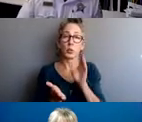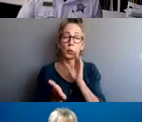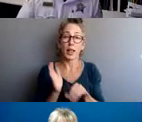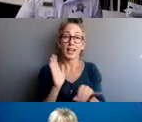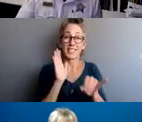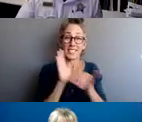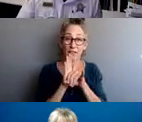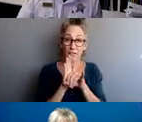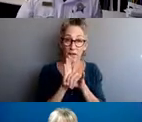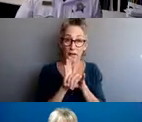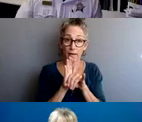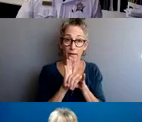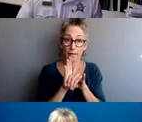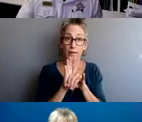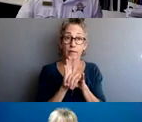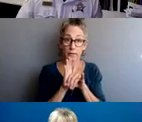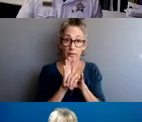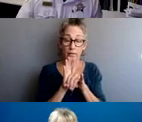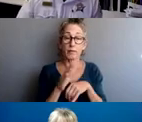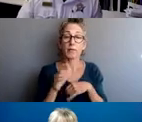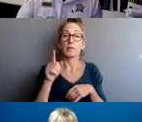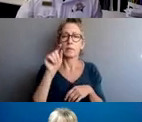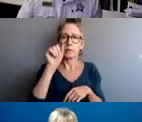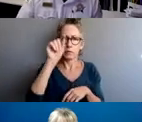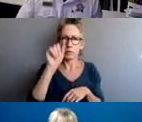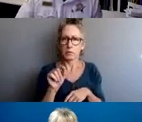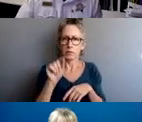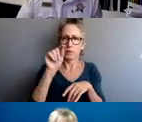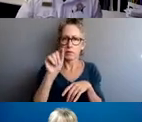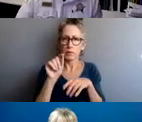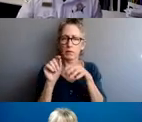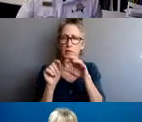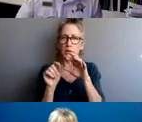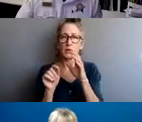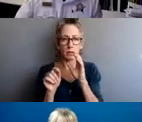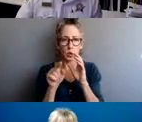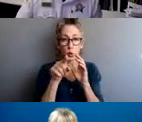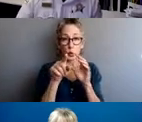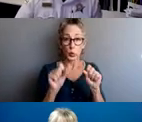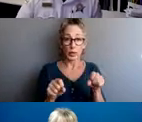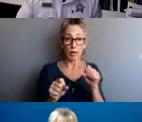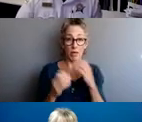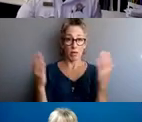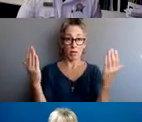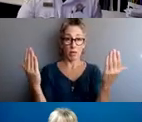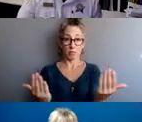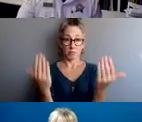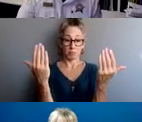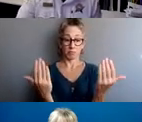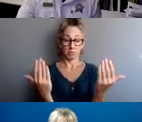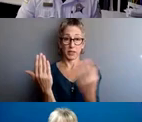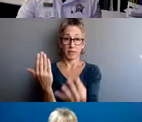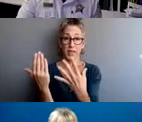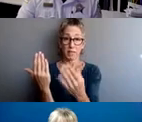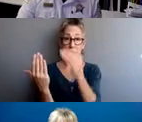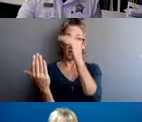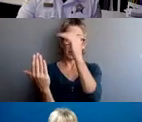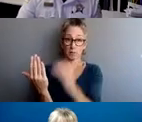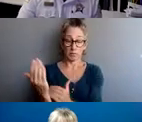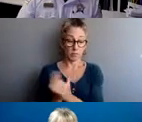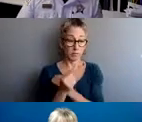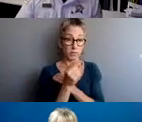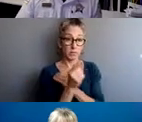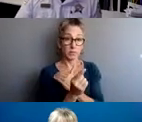of where changes were made, what comments we heard, and things that CPD might be continuing to do to address these policies.